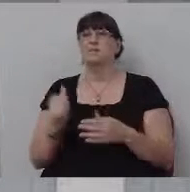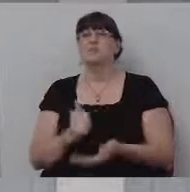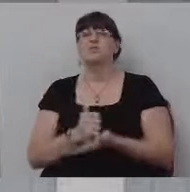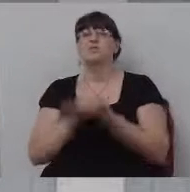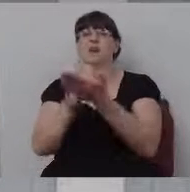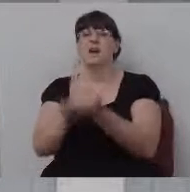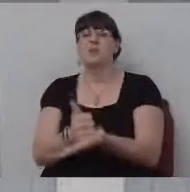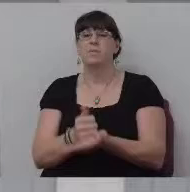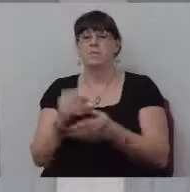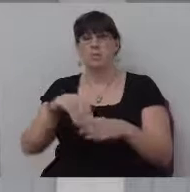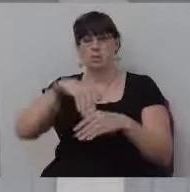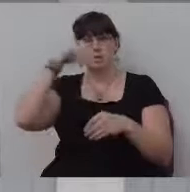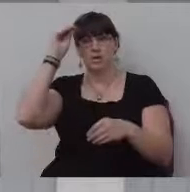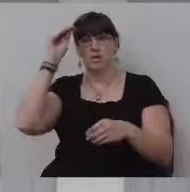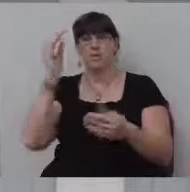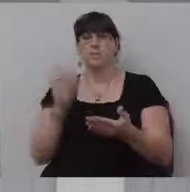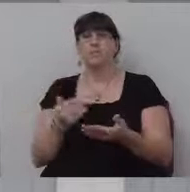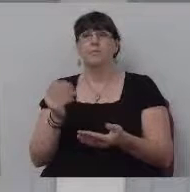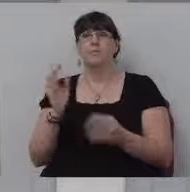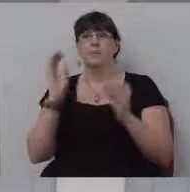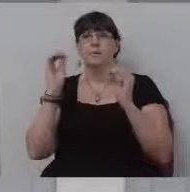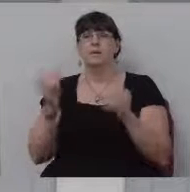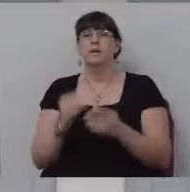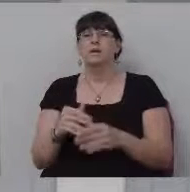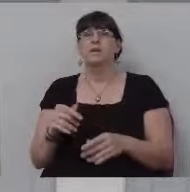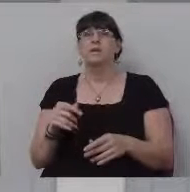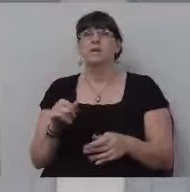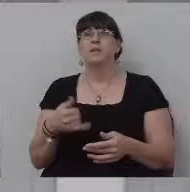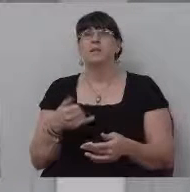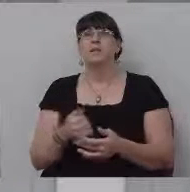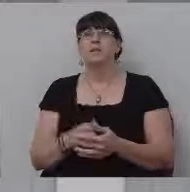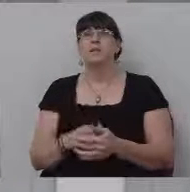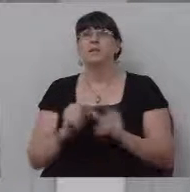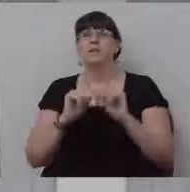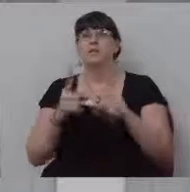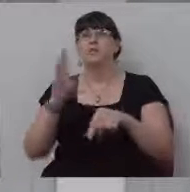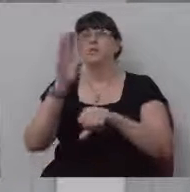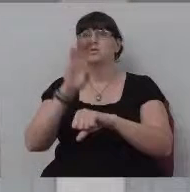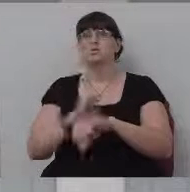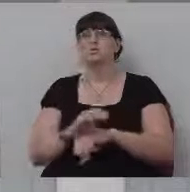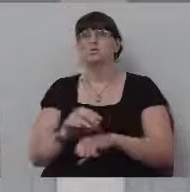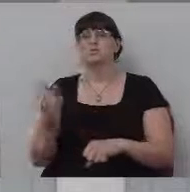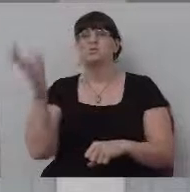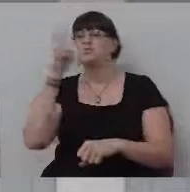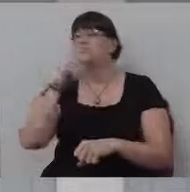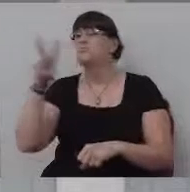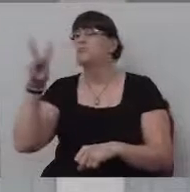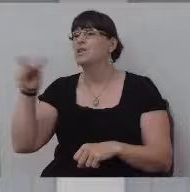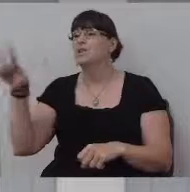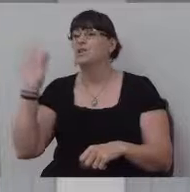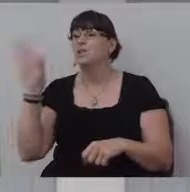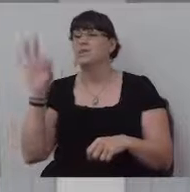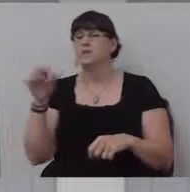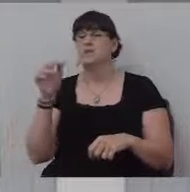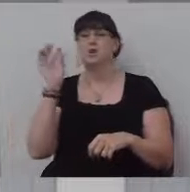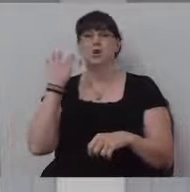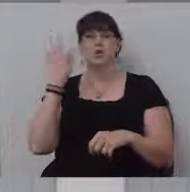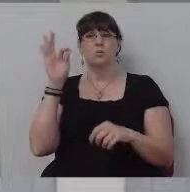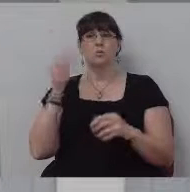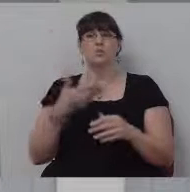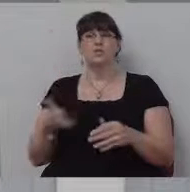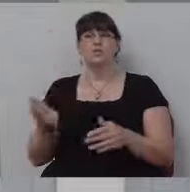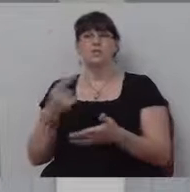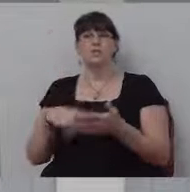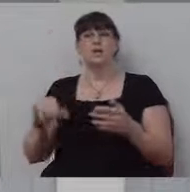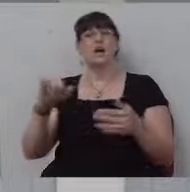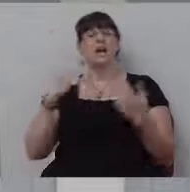They just want a pastor to be the spokesman for what they believe. They go to a church and they look for a pastor who preaches the things that they